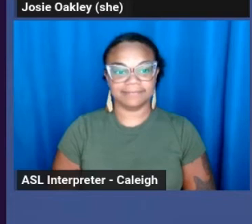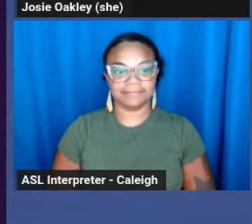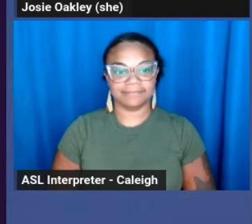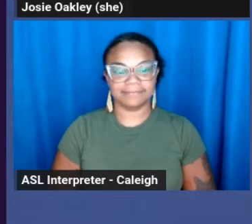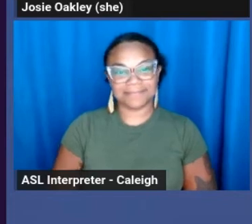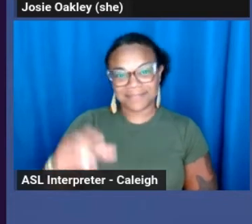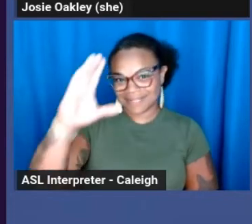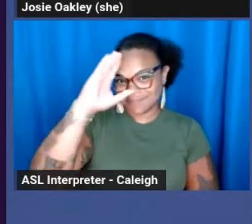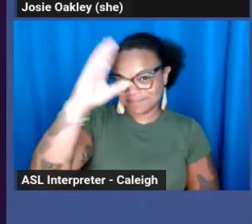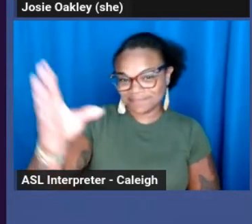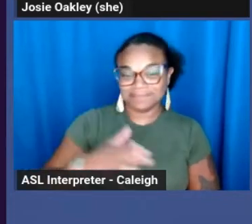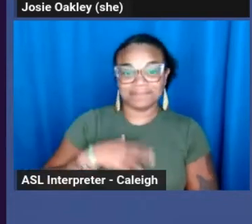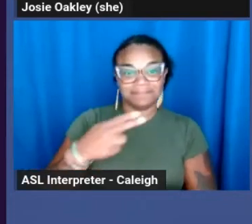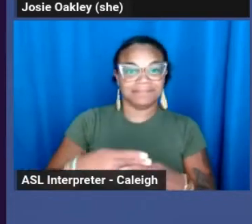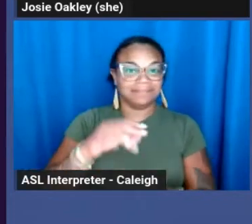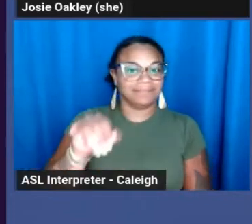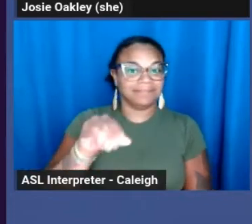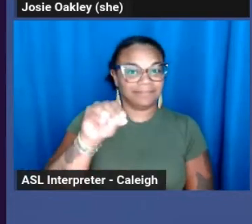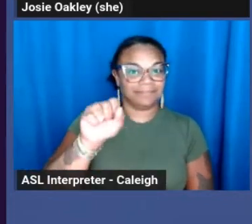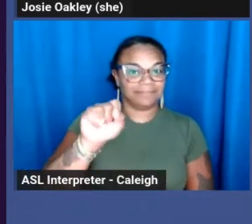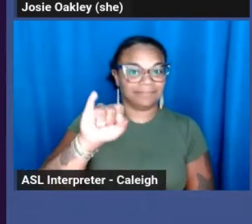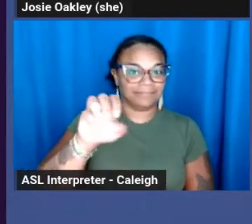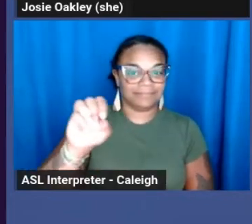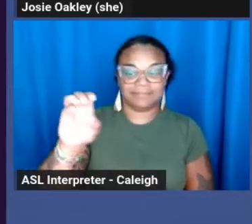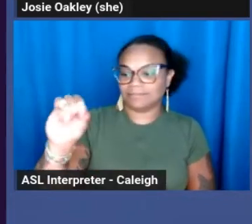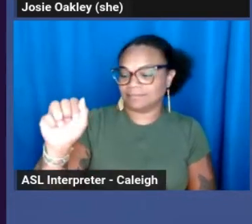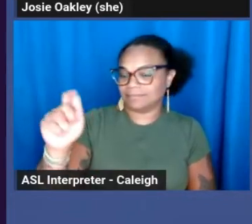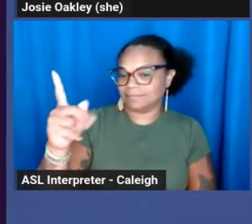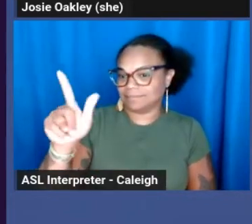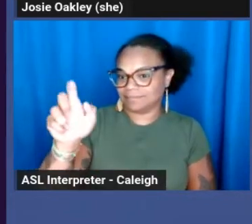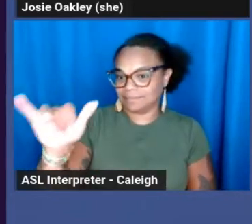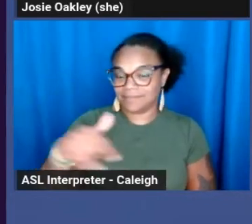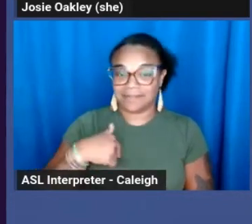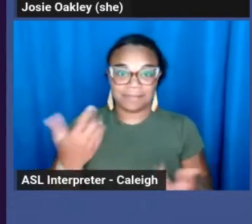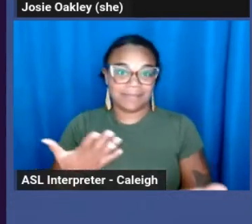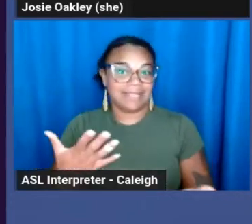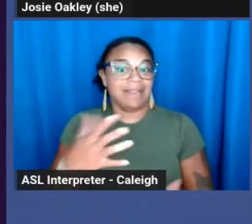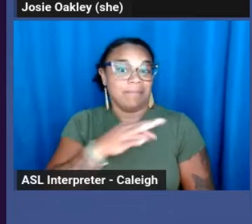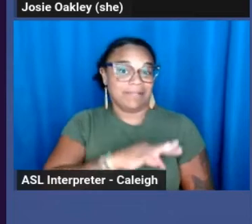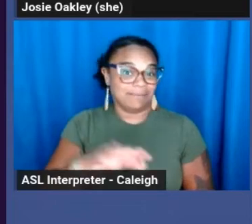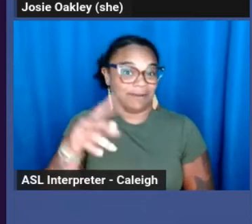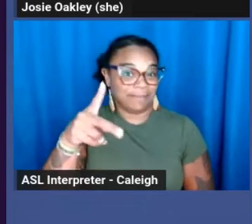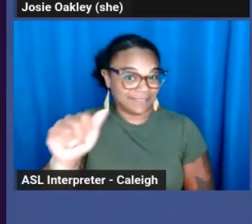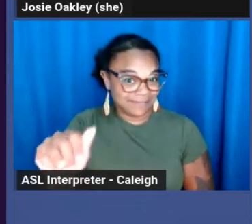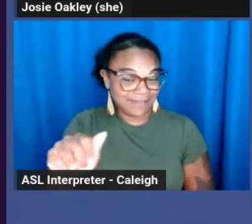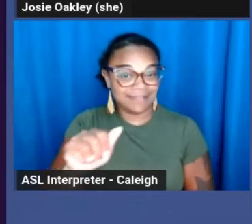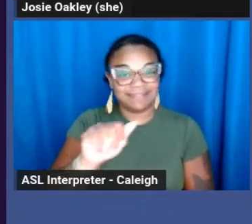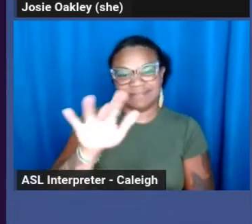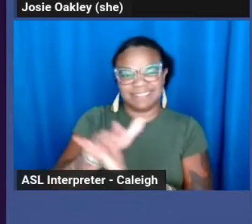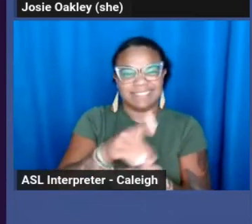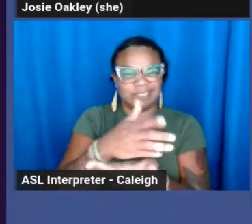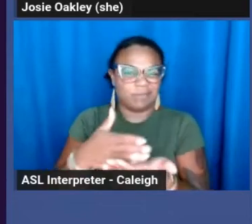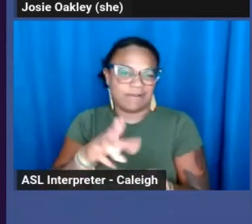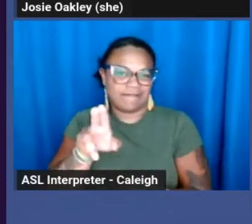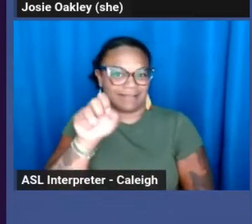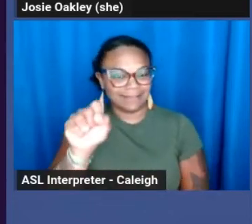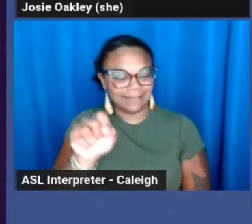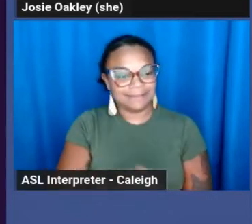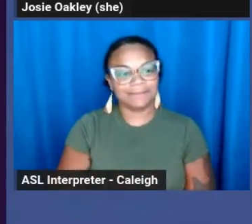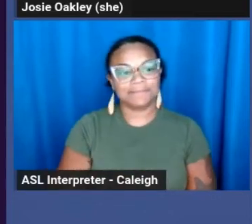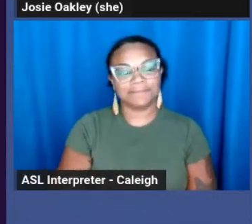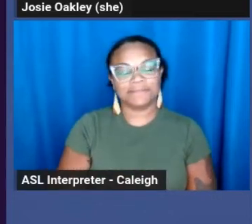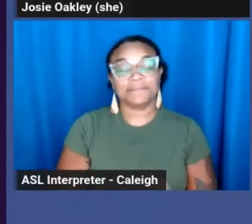Hi, my name is Josie Oakley. I'm coming to you from Pittsburgh, Pennsylvania, which is in the center part of the United States.